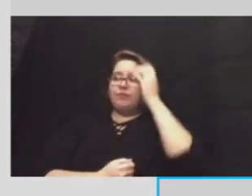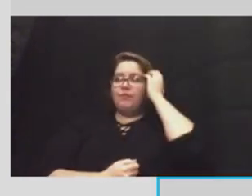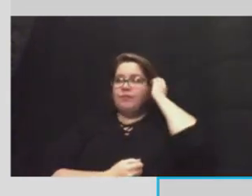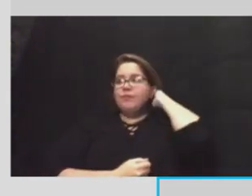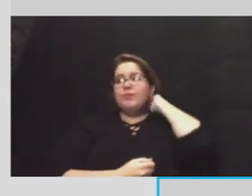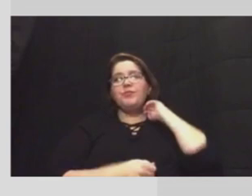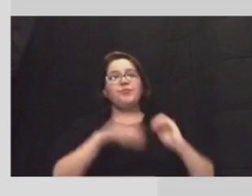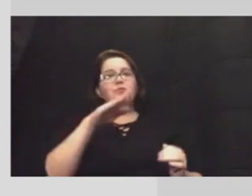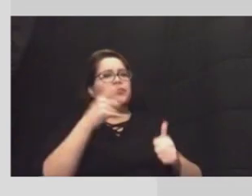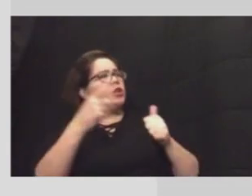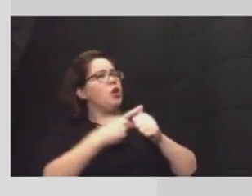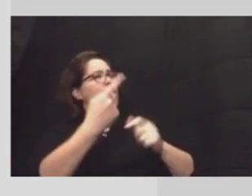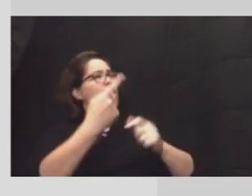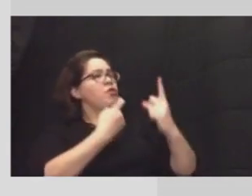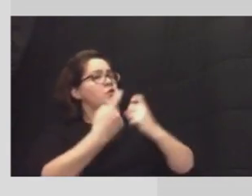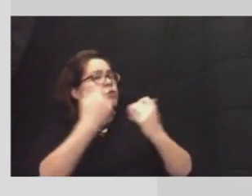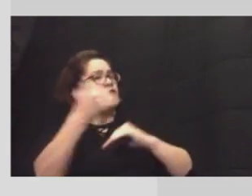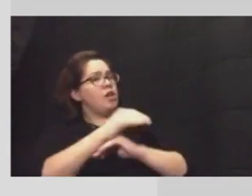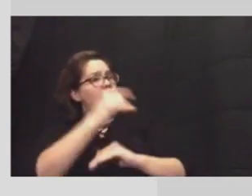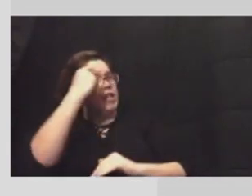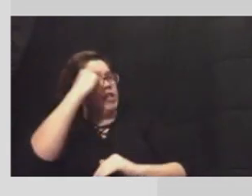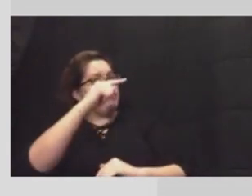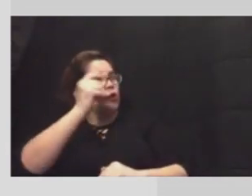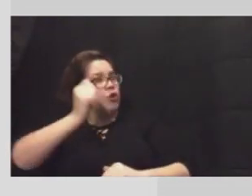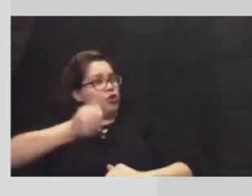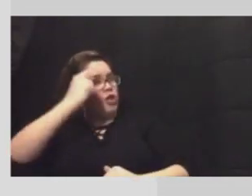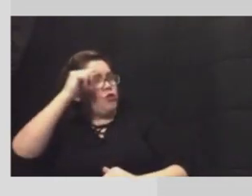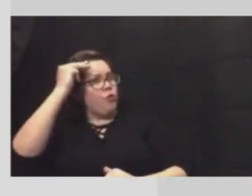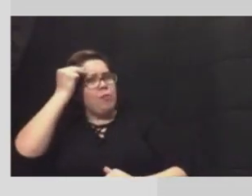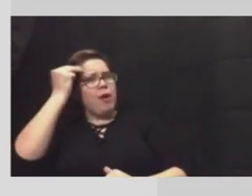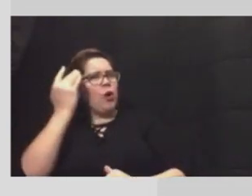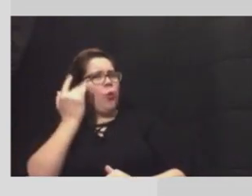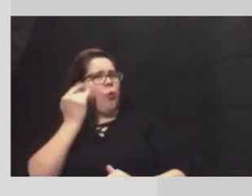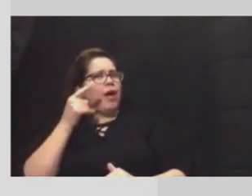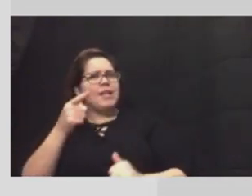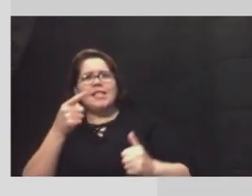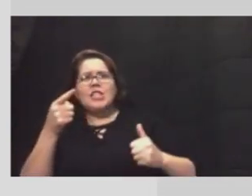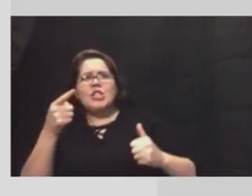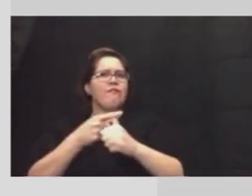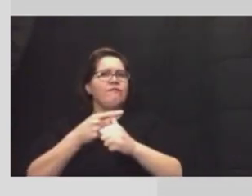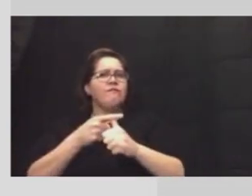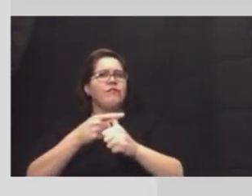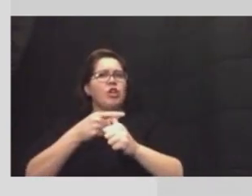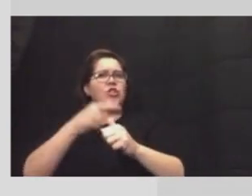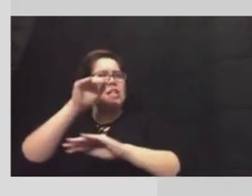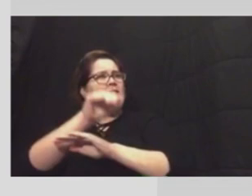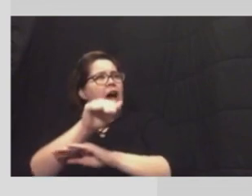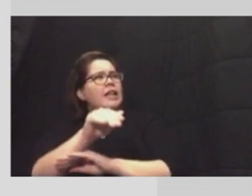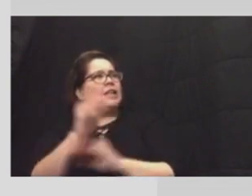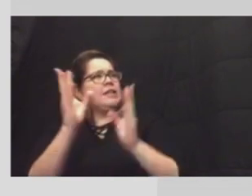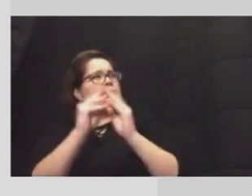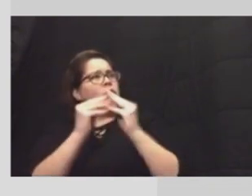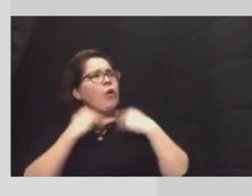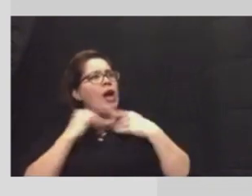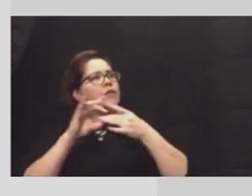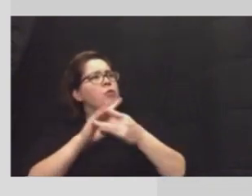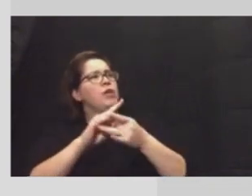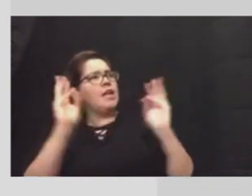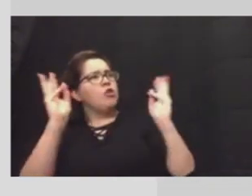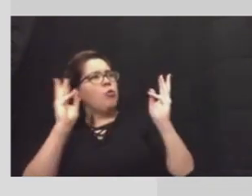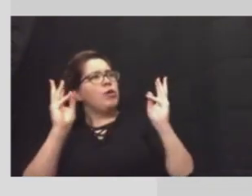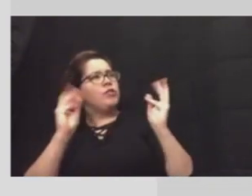Our first question tonight's for the mayor and judge uh why is this the first nightly briefing we are having regarding the winter weather?